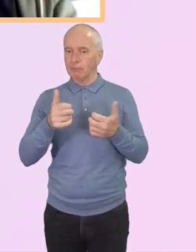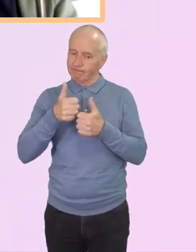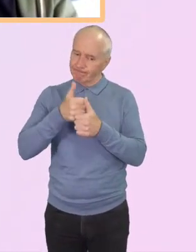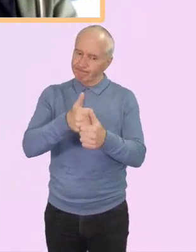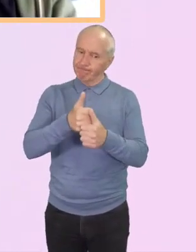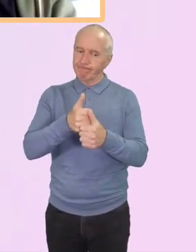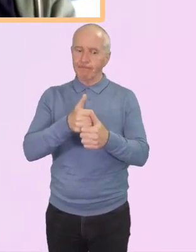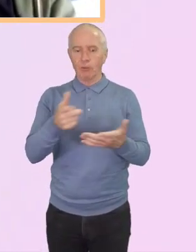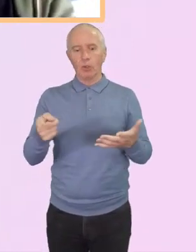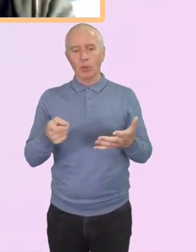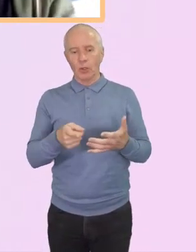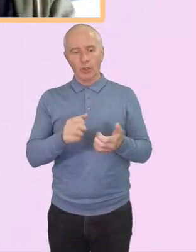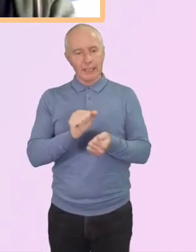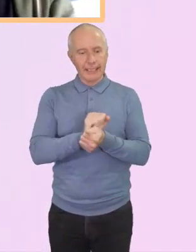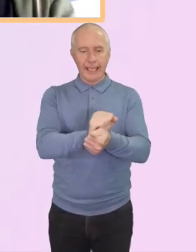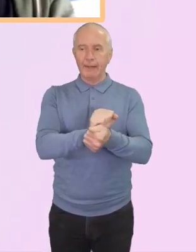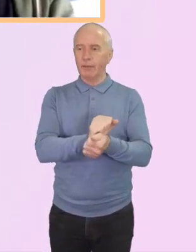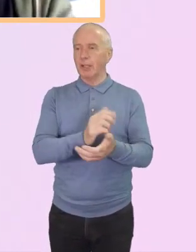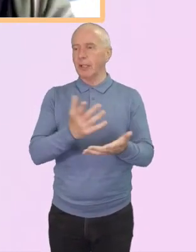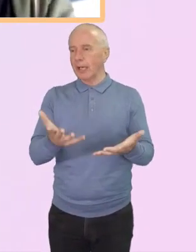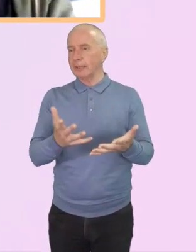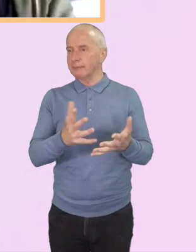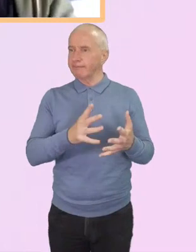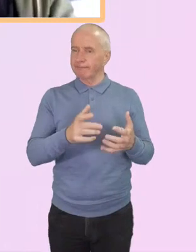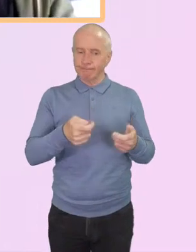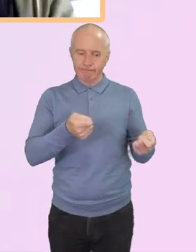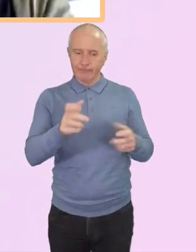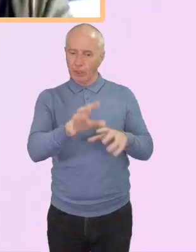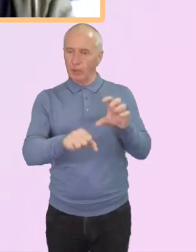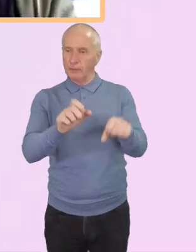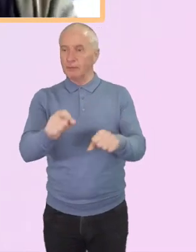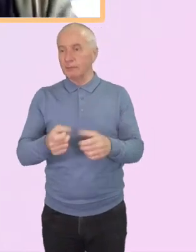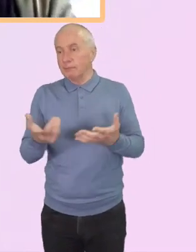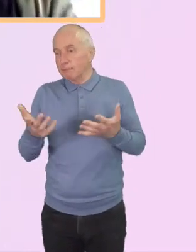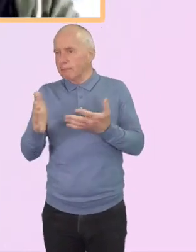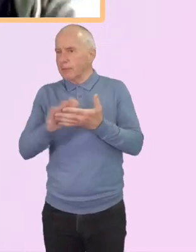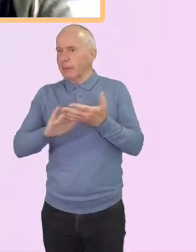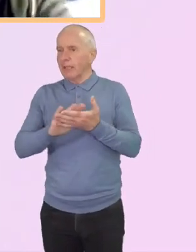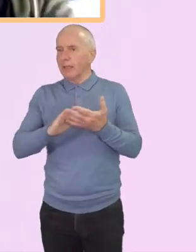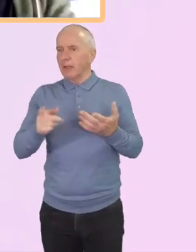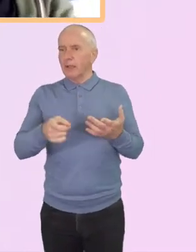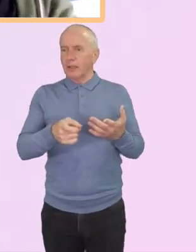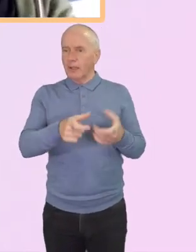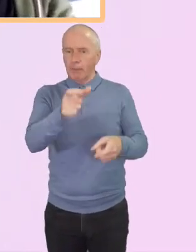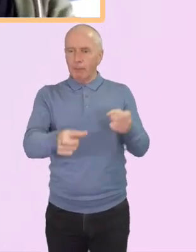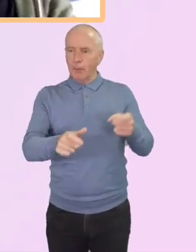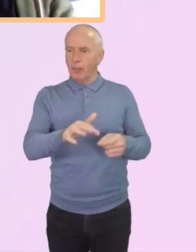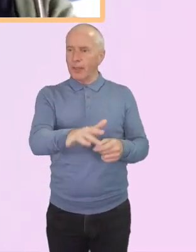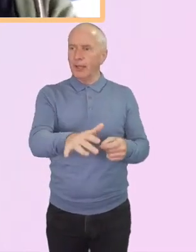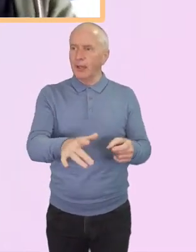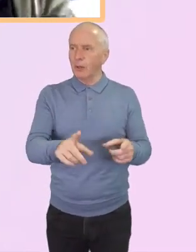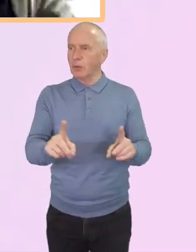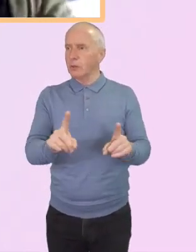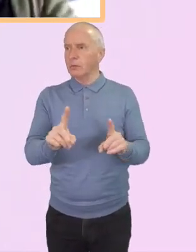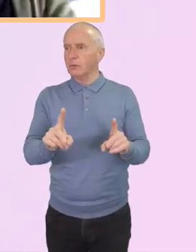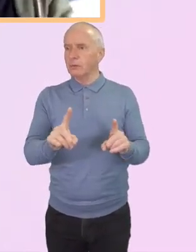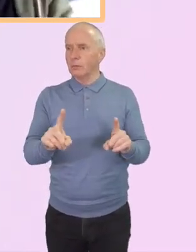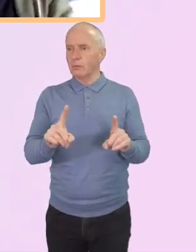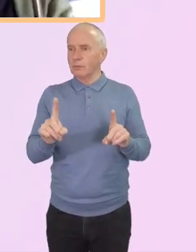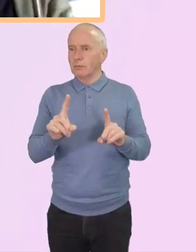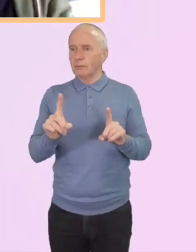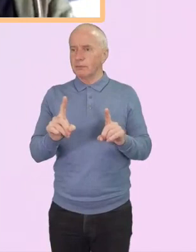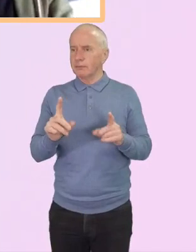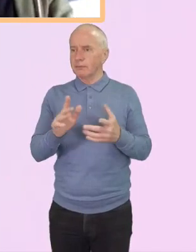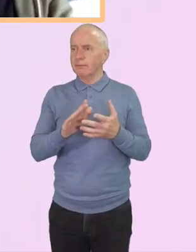For whom? For the victims of? guess it's for the victims don't know if it's for the victims of slavery.